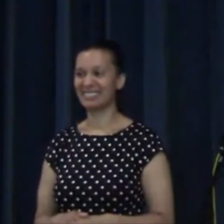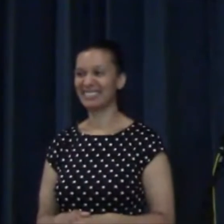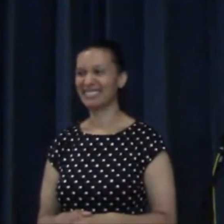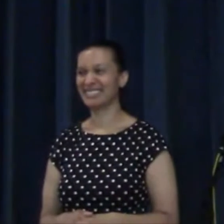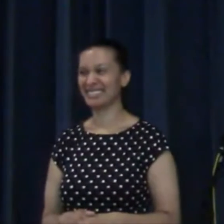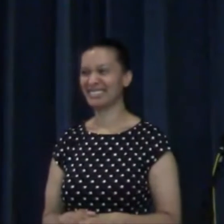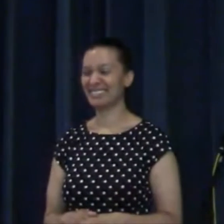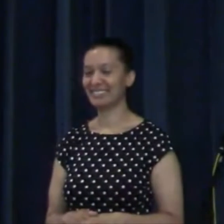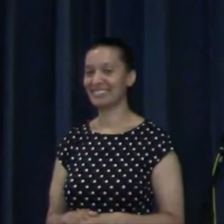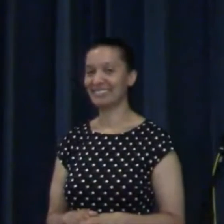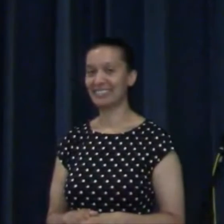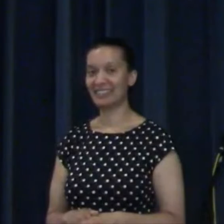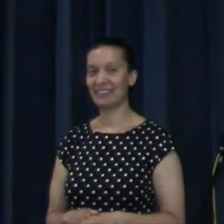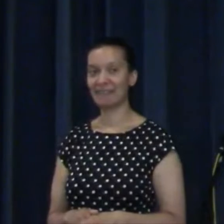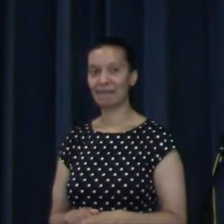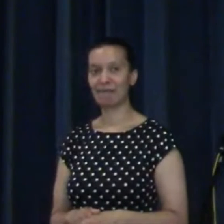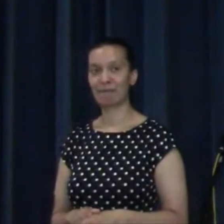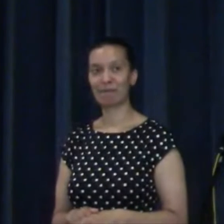more about what they were talking